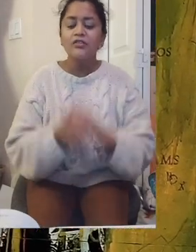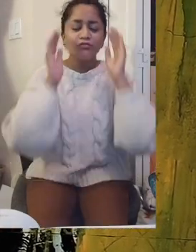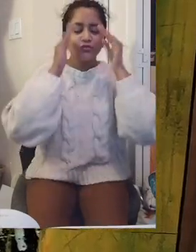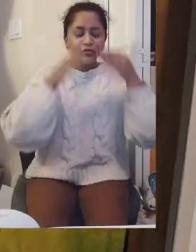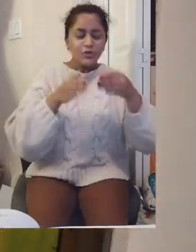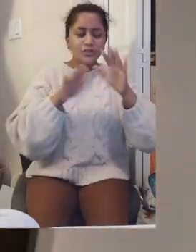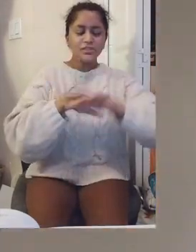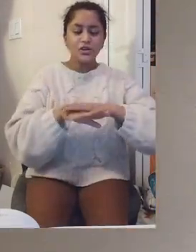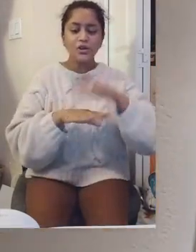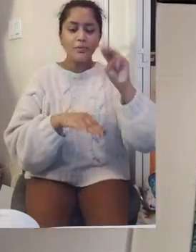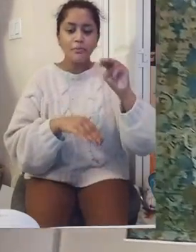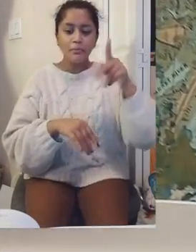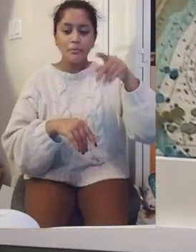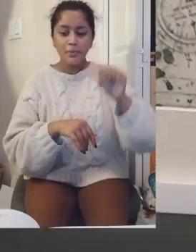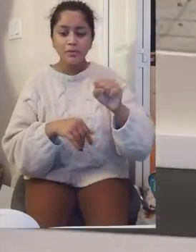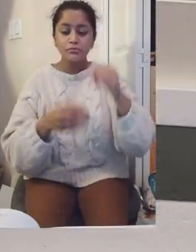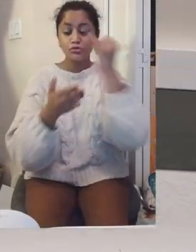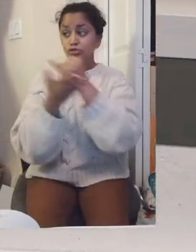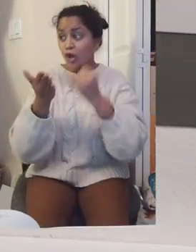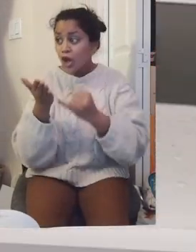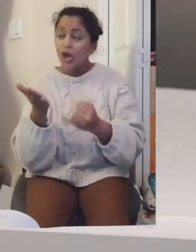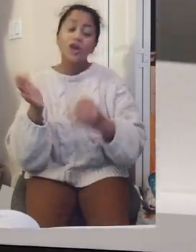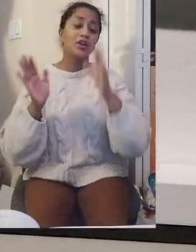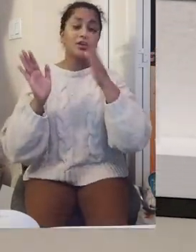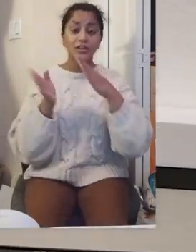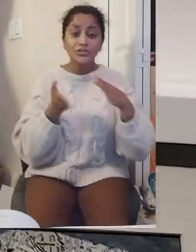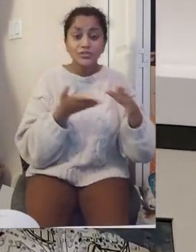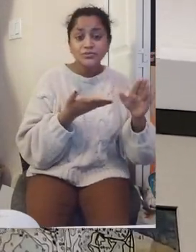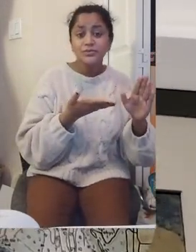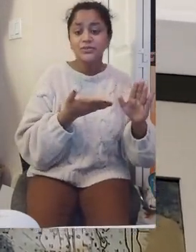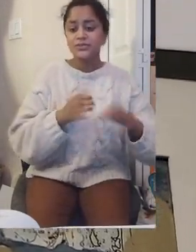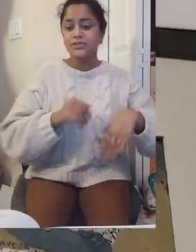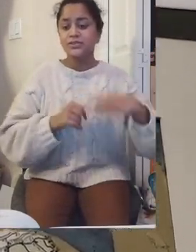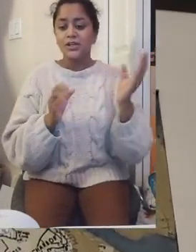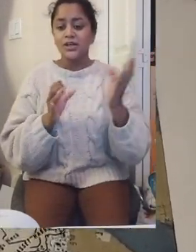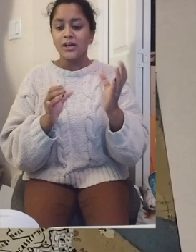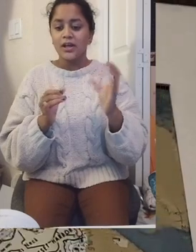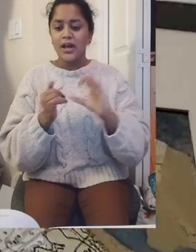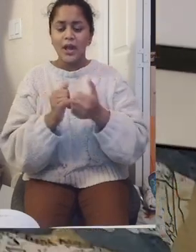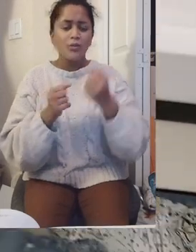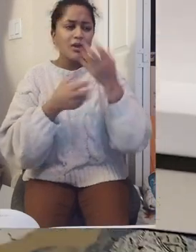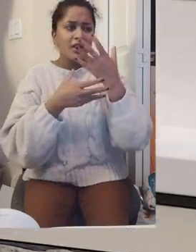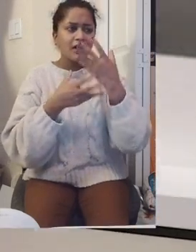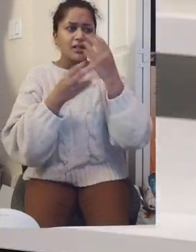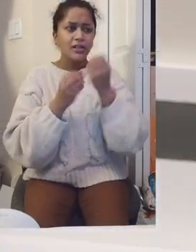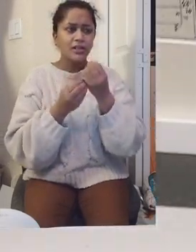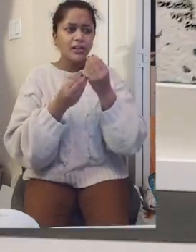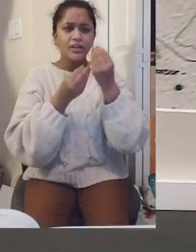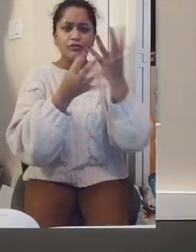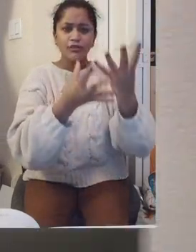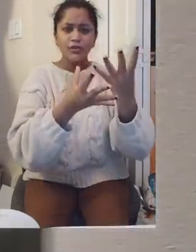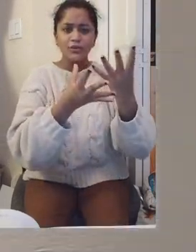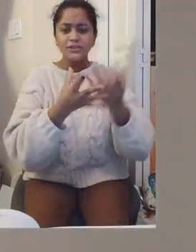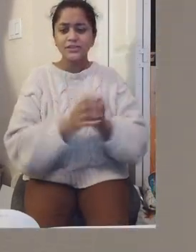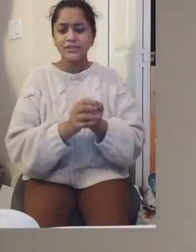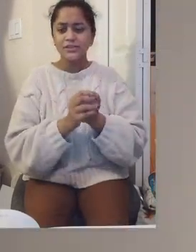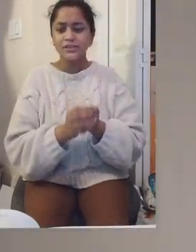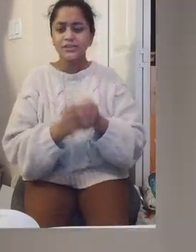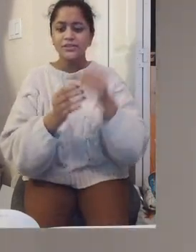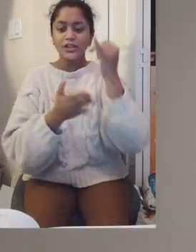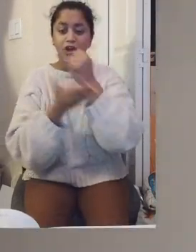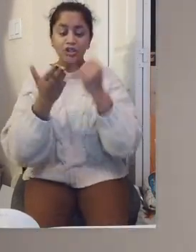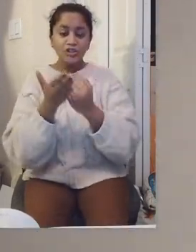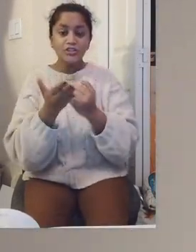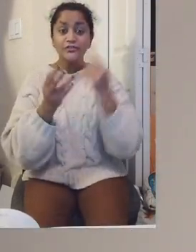really focusing on Cayman and the Caribbean and looking at how maps and cartography have influenced the visual